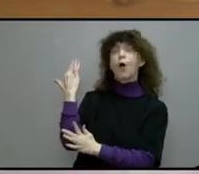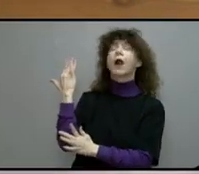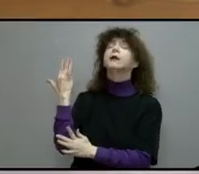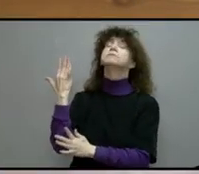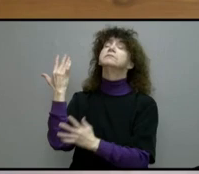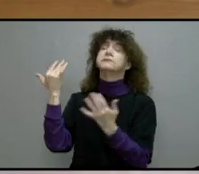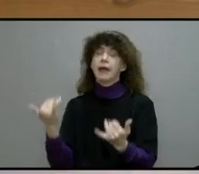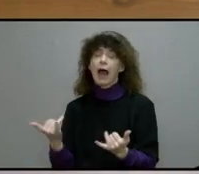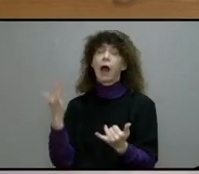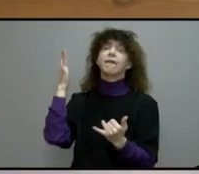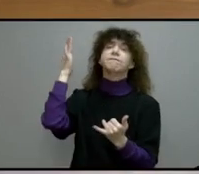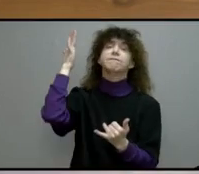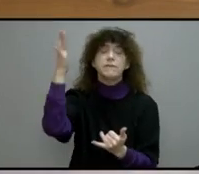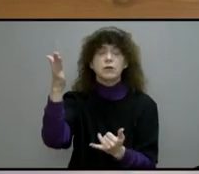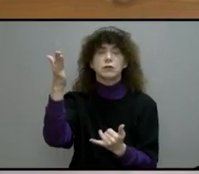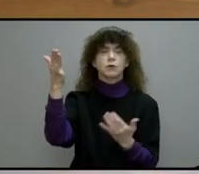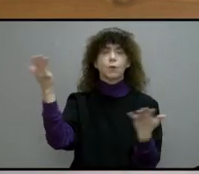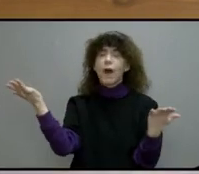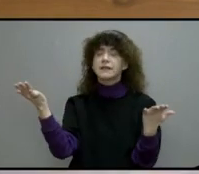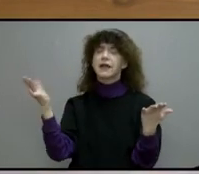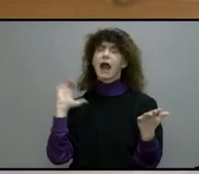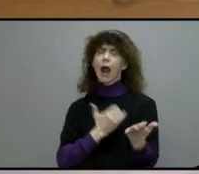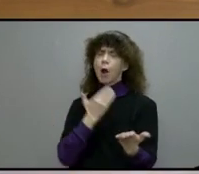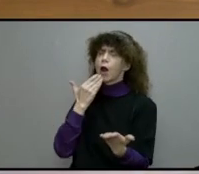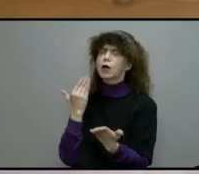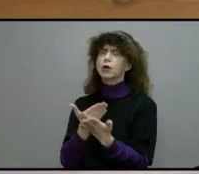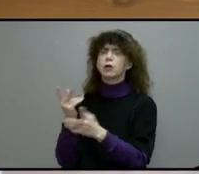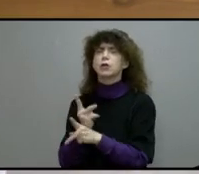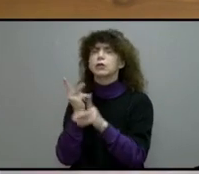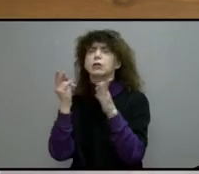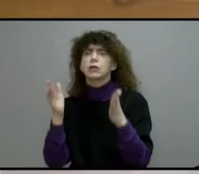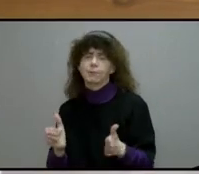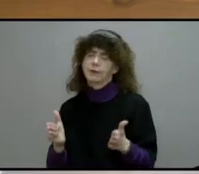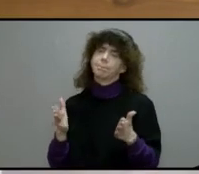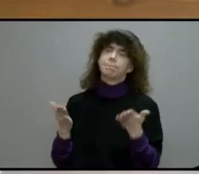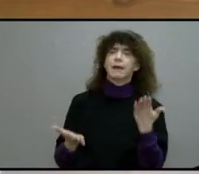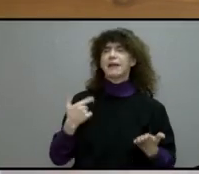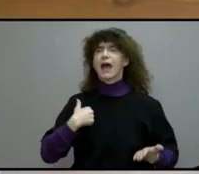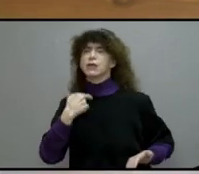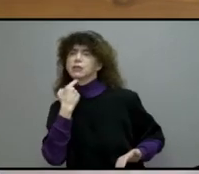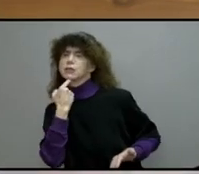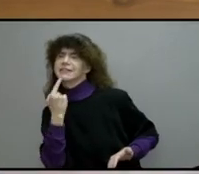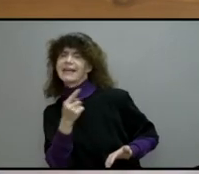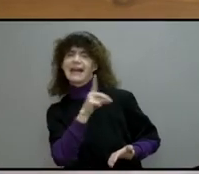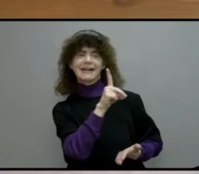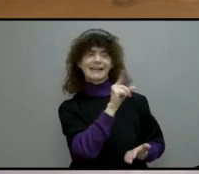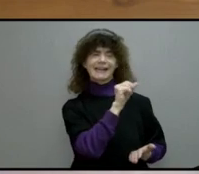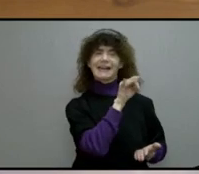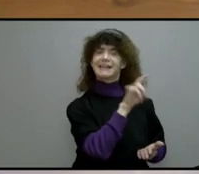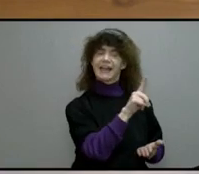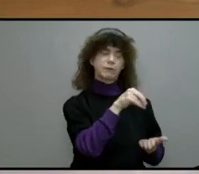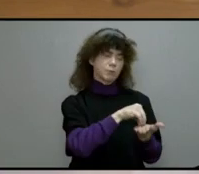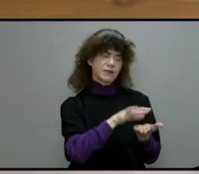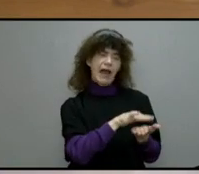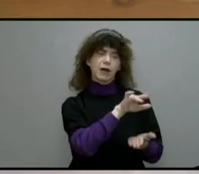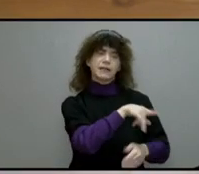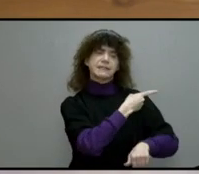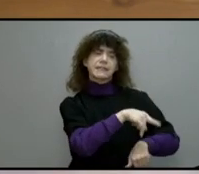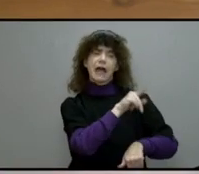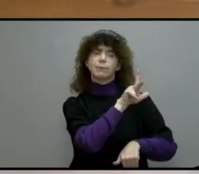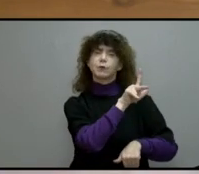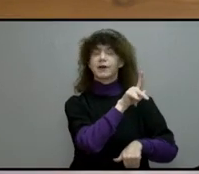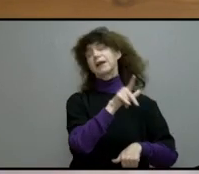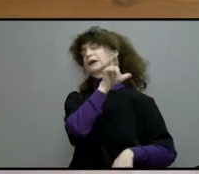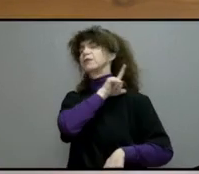and will be in the future our Good Shepherd. Or should I say, like King David in the 23rd Psalm, The